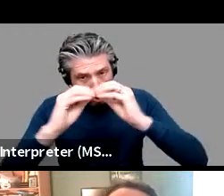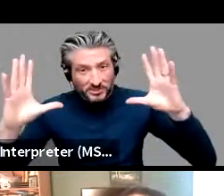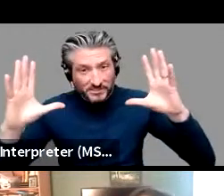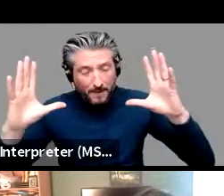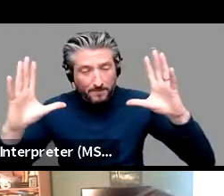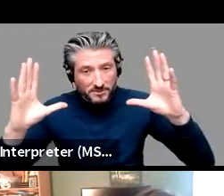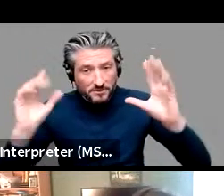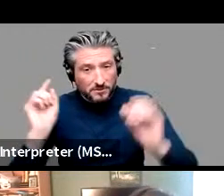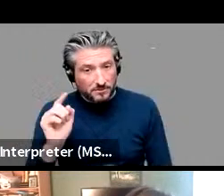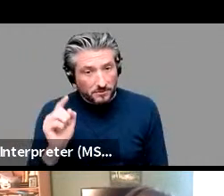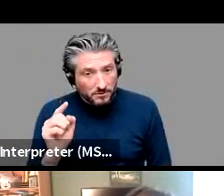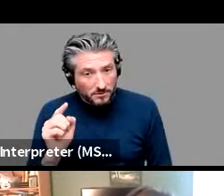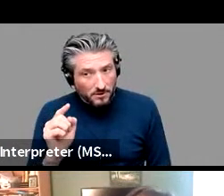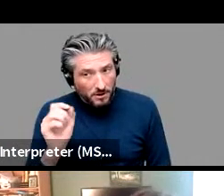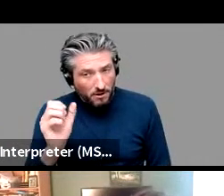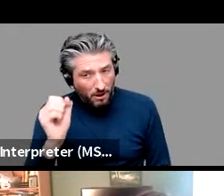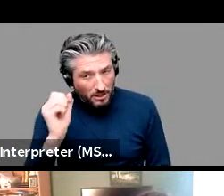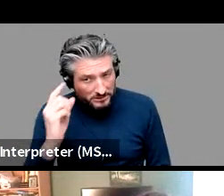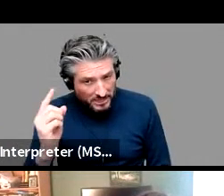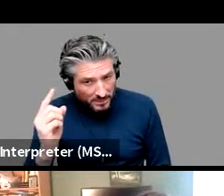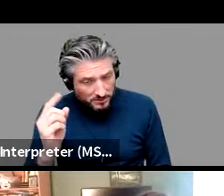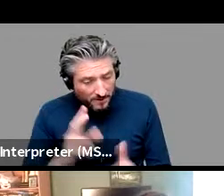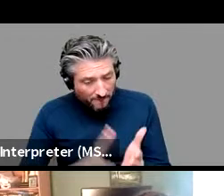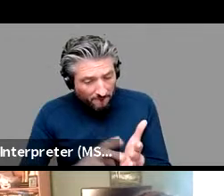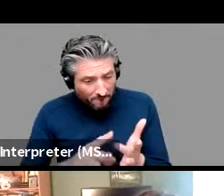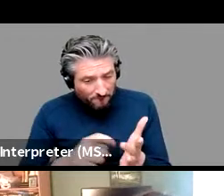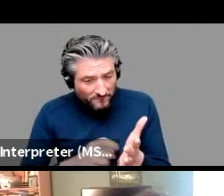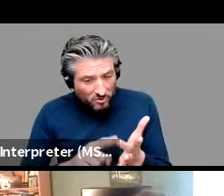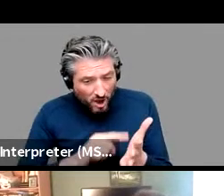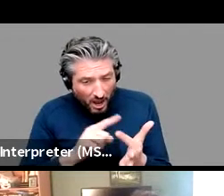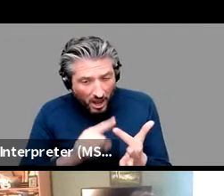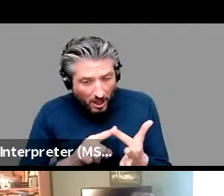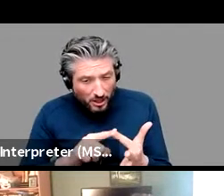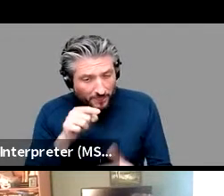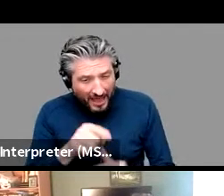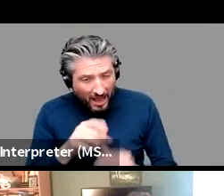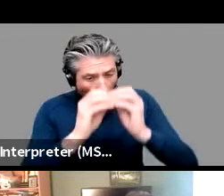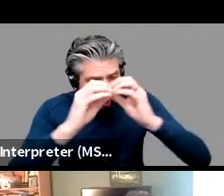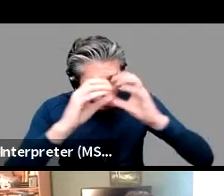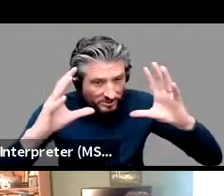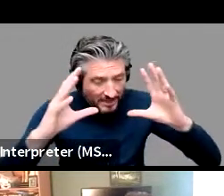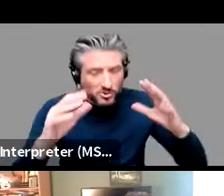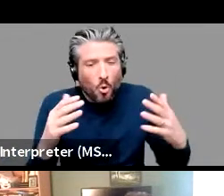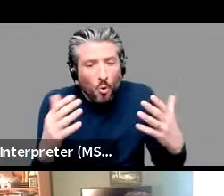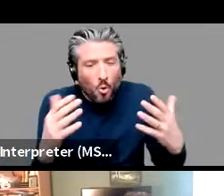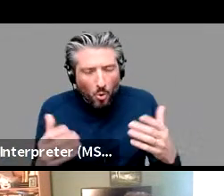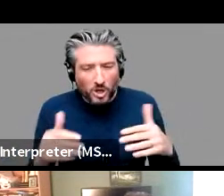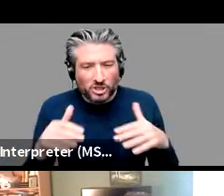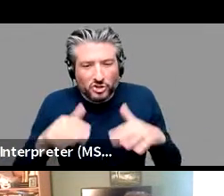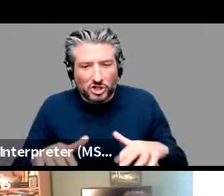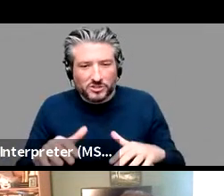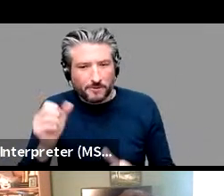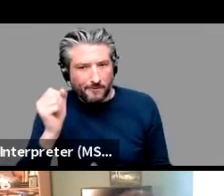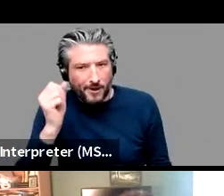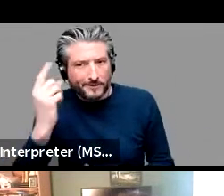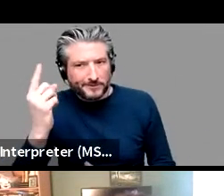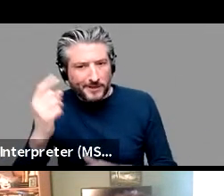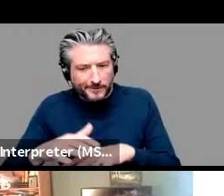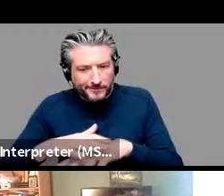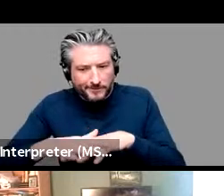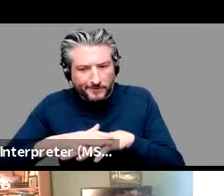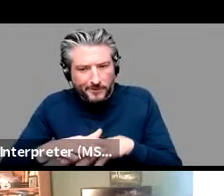virile or does it just learn that once you've got one of those words that's in that situation to better use lean